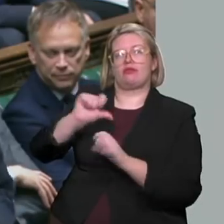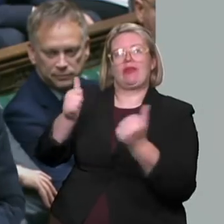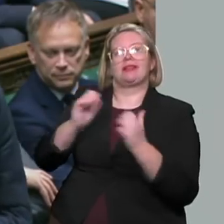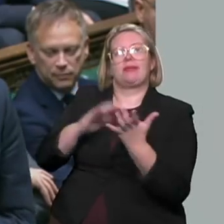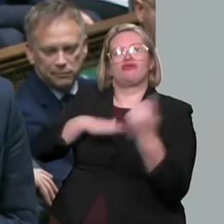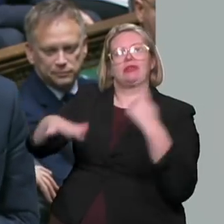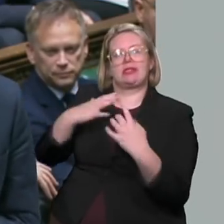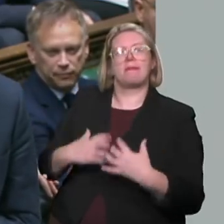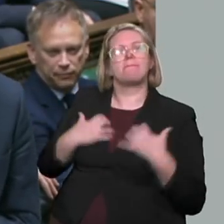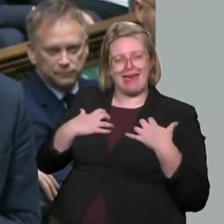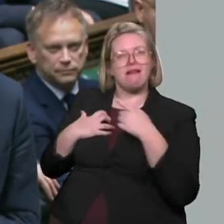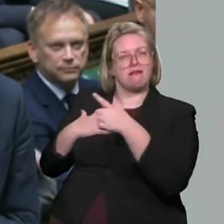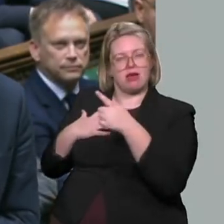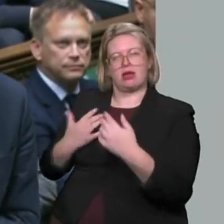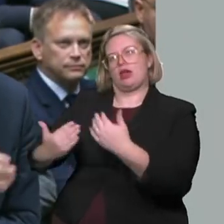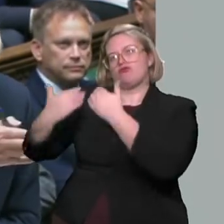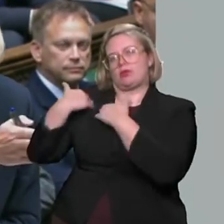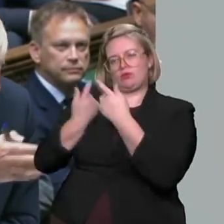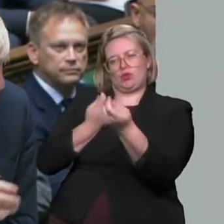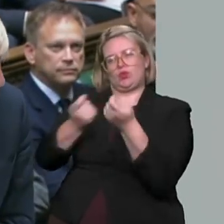that the police force acts